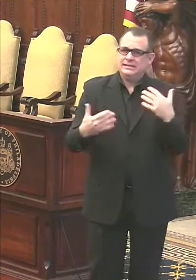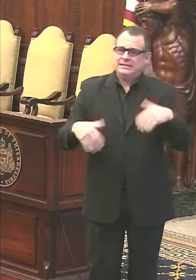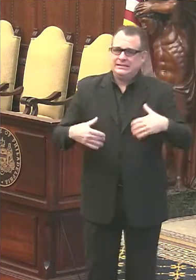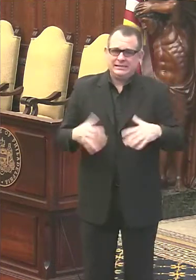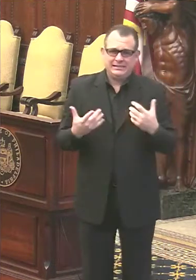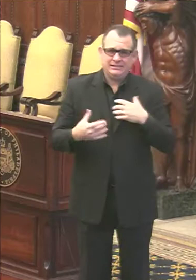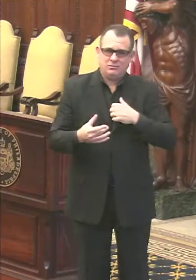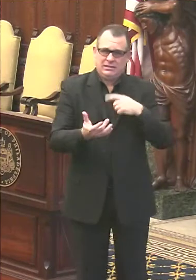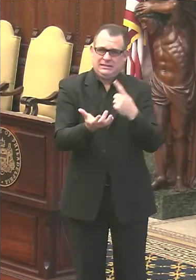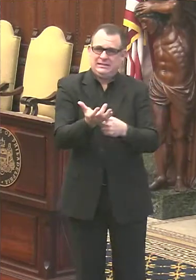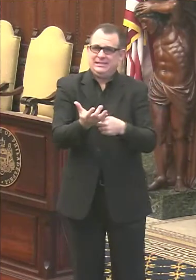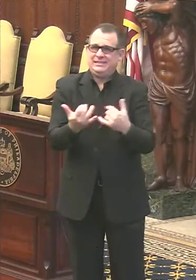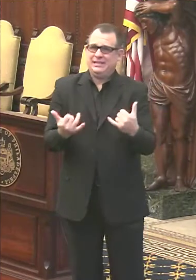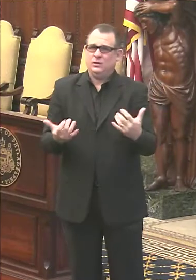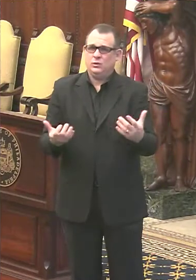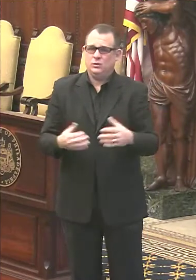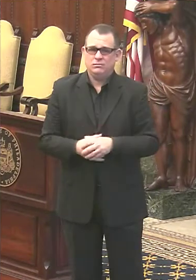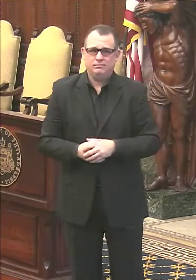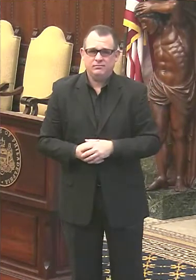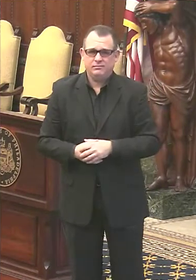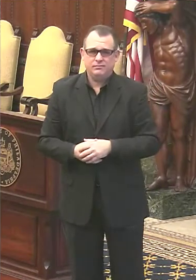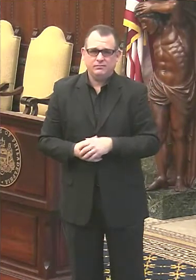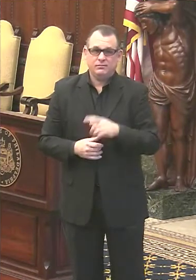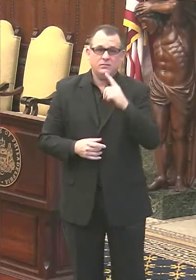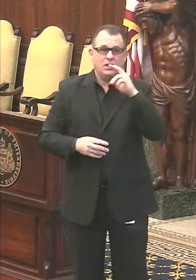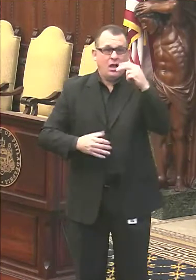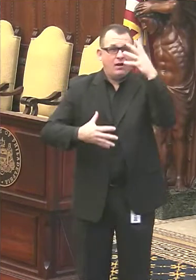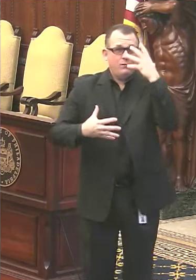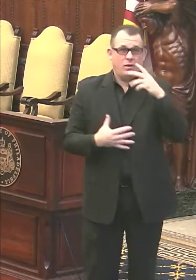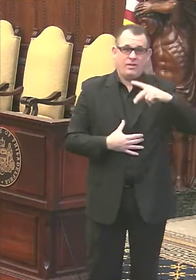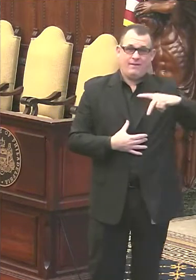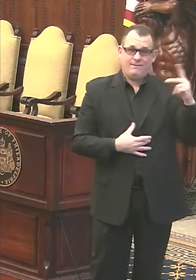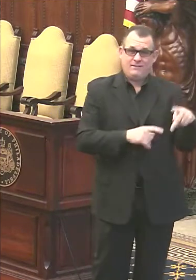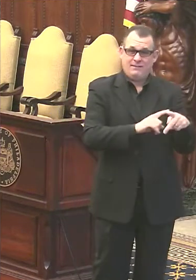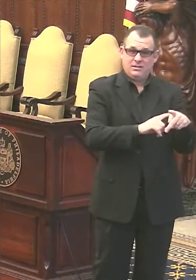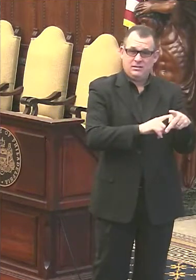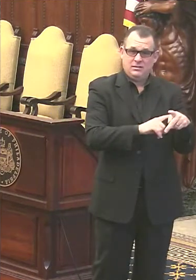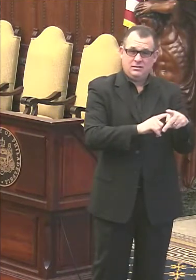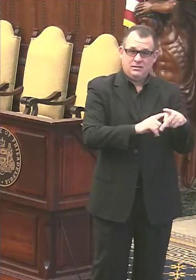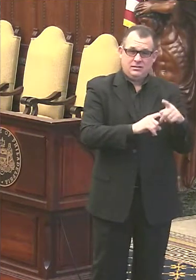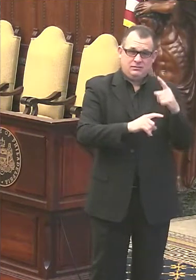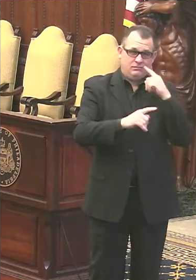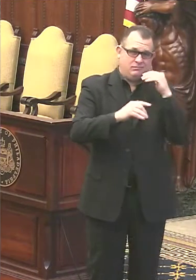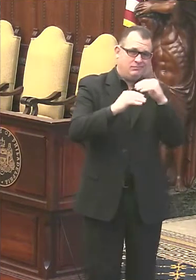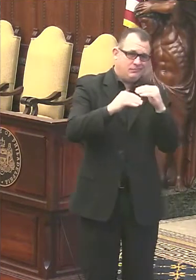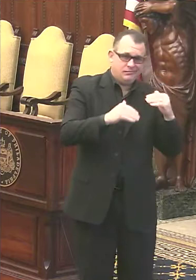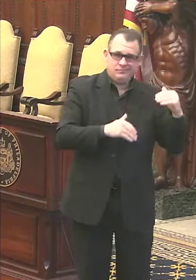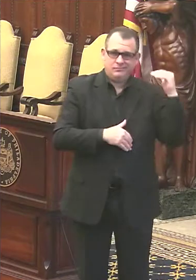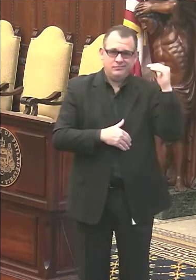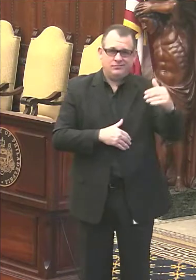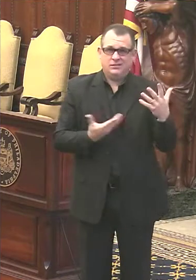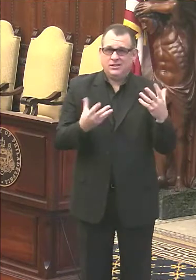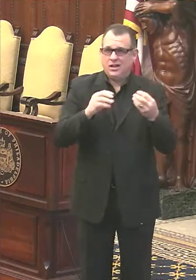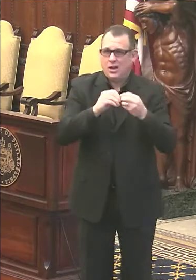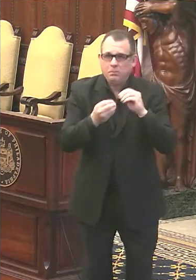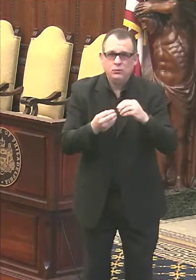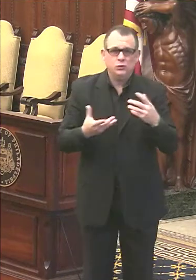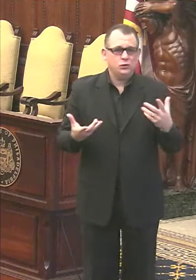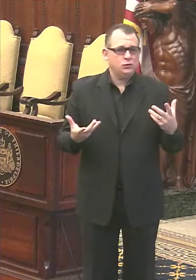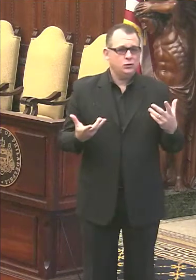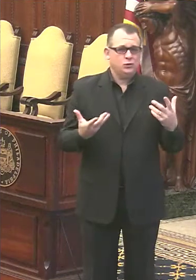we're here today. Unfortunately, Philadelphia has crossed a significant threshold as we continue to battle COVID-19.